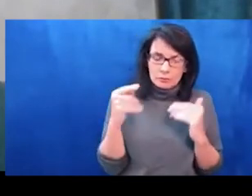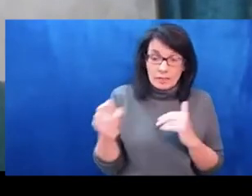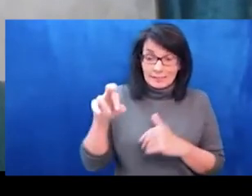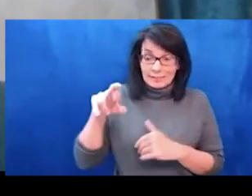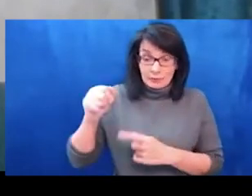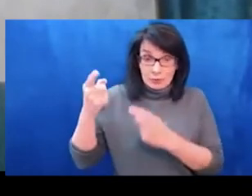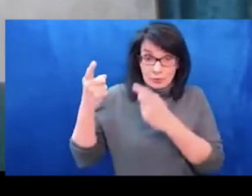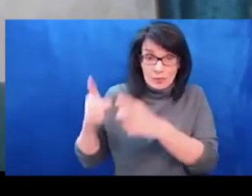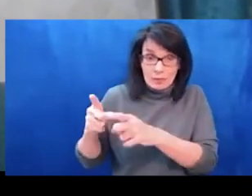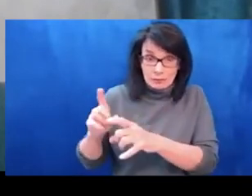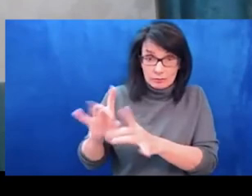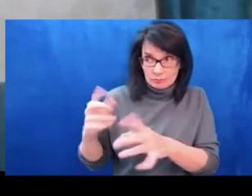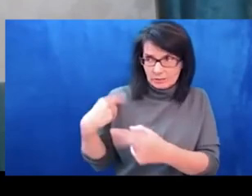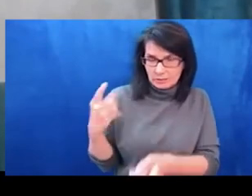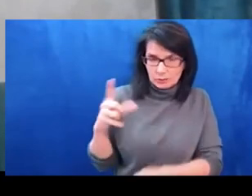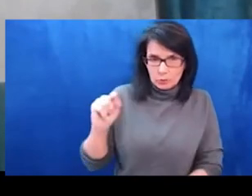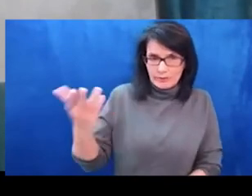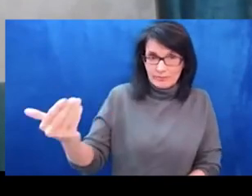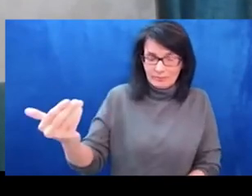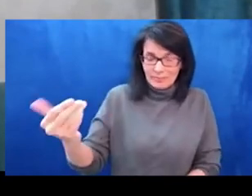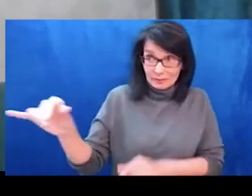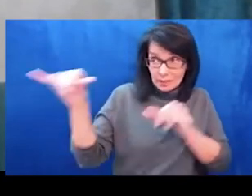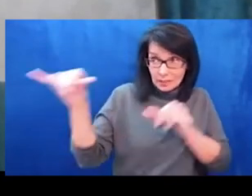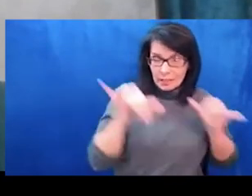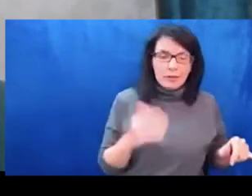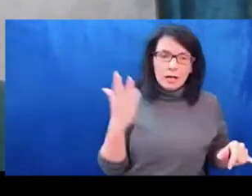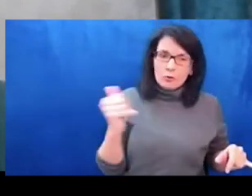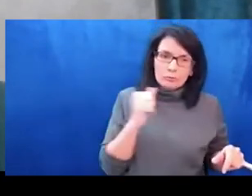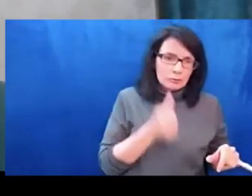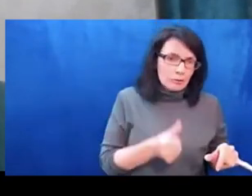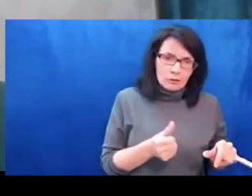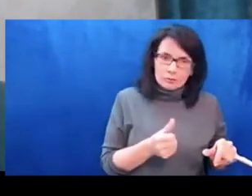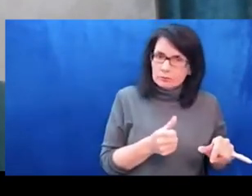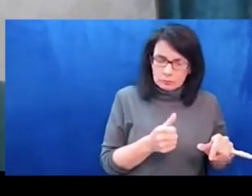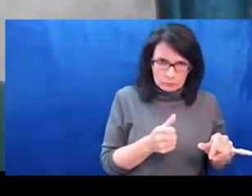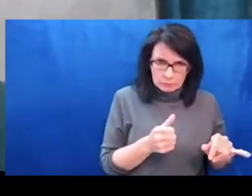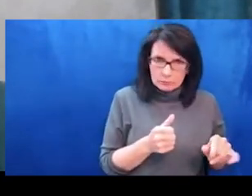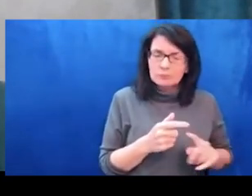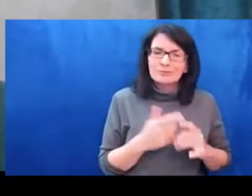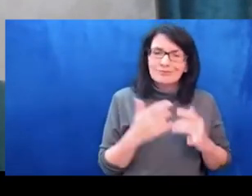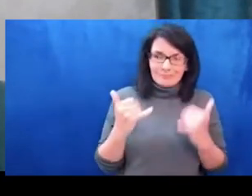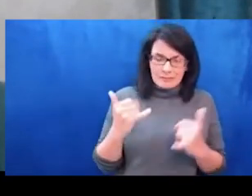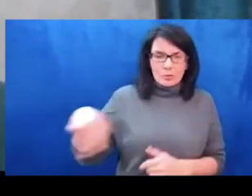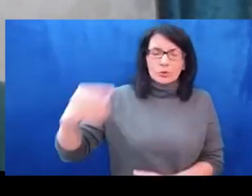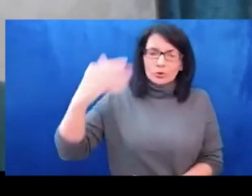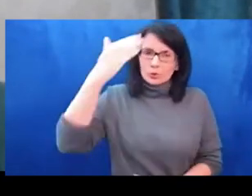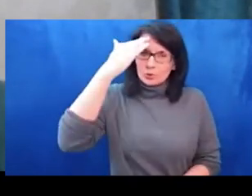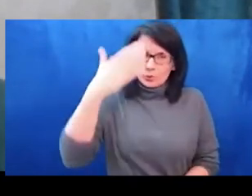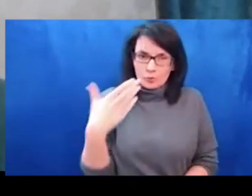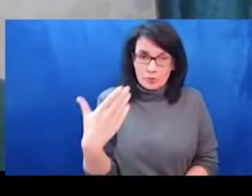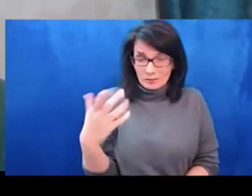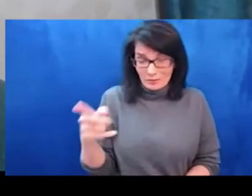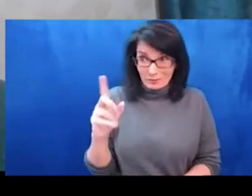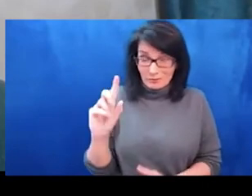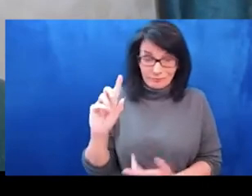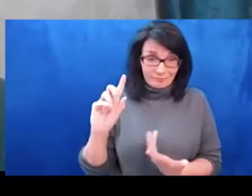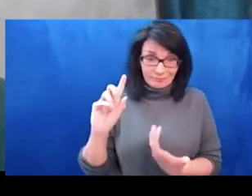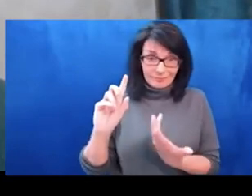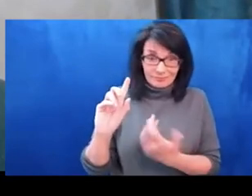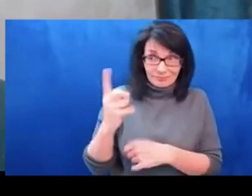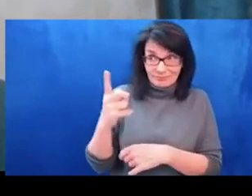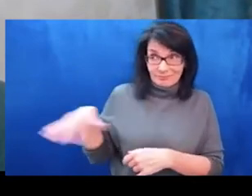Of course, Syrian civilians would approve that along with their destroyed cities, hospitals and schools. Today,